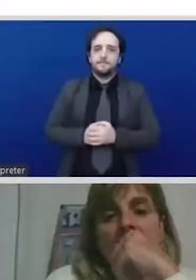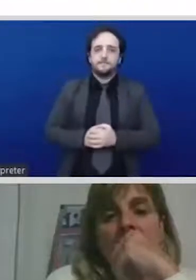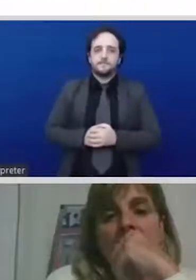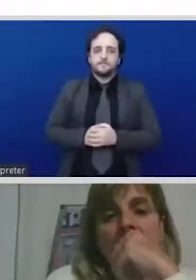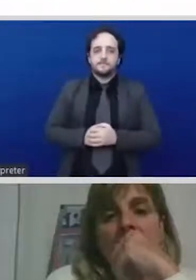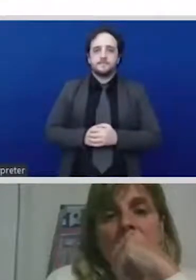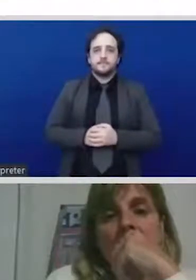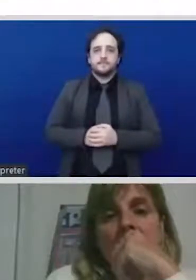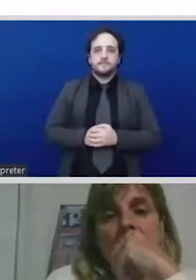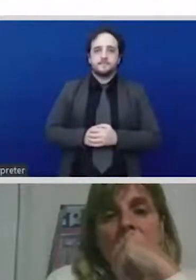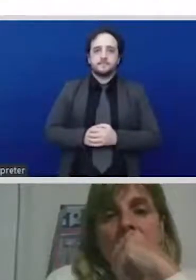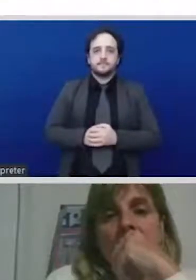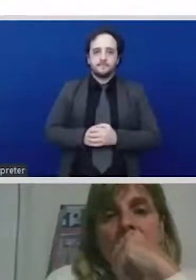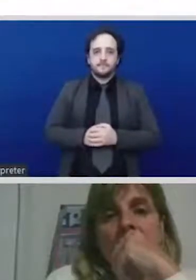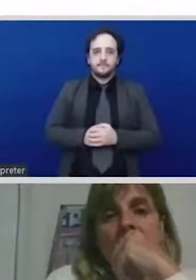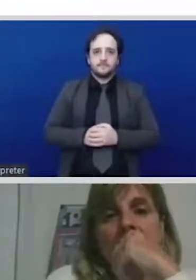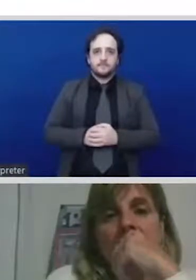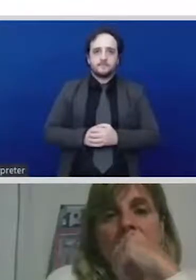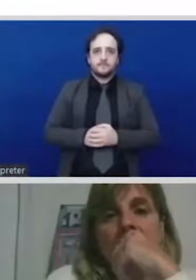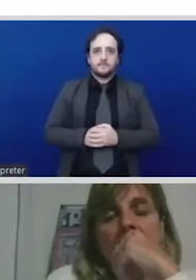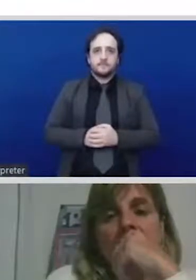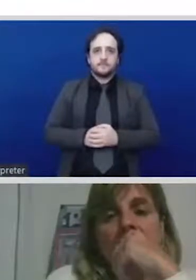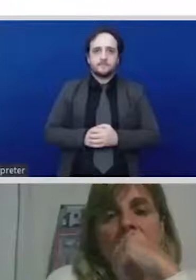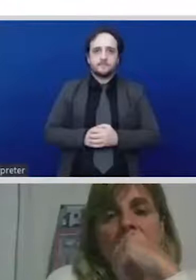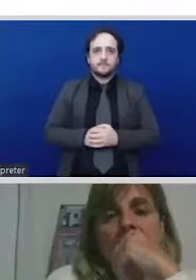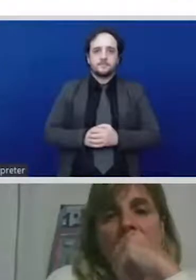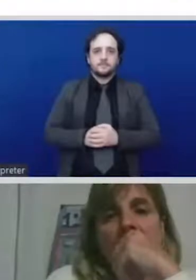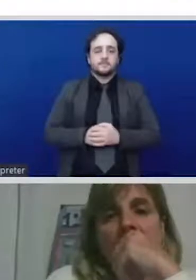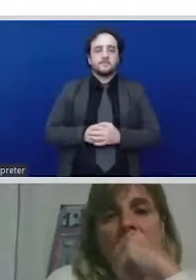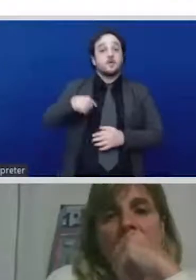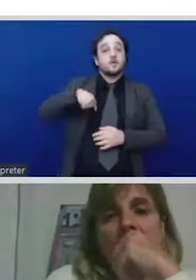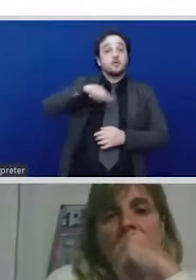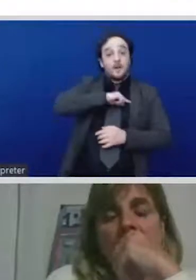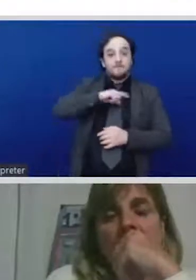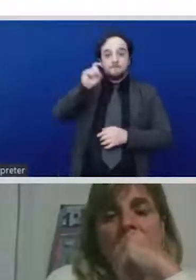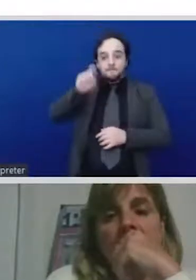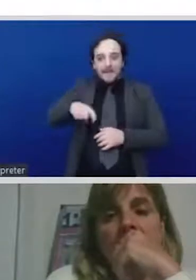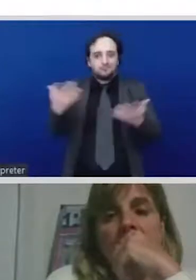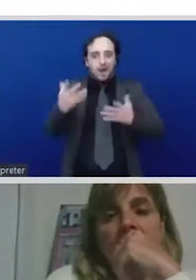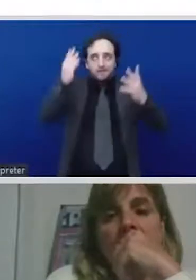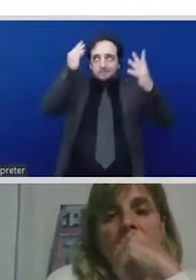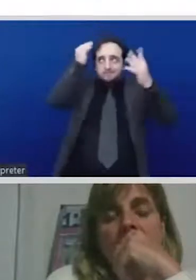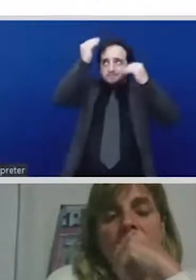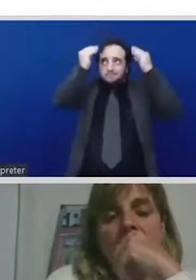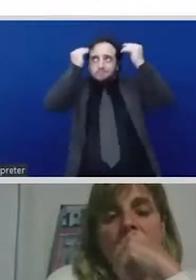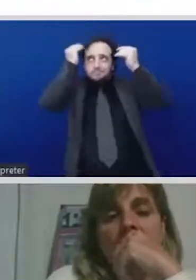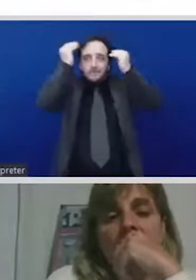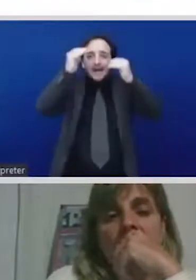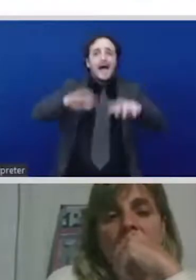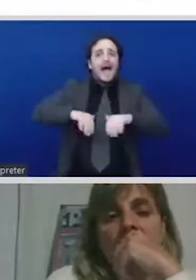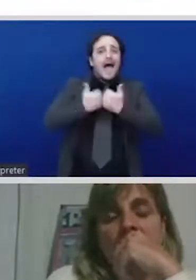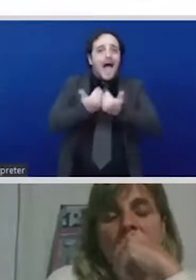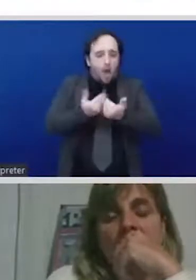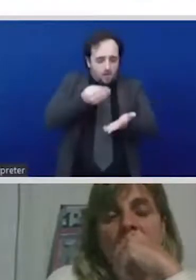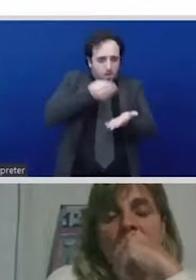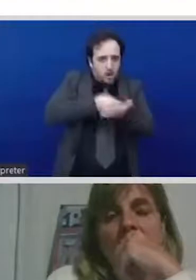economies will survive let's I think once people understand that then perhaps there will be a better recognition of the fact that it's